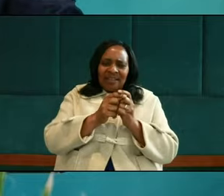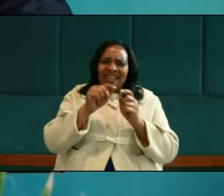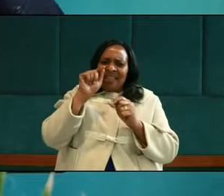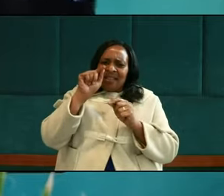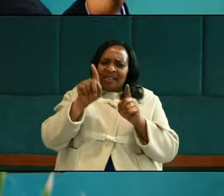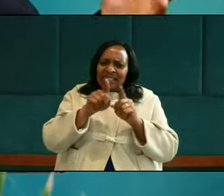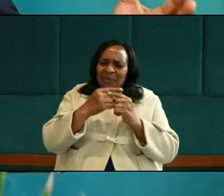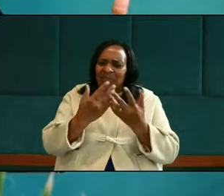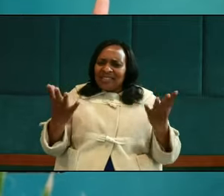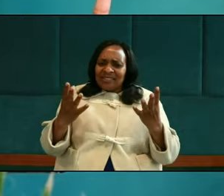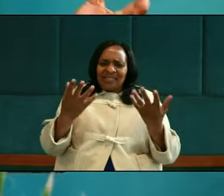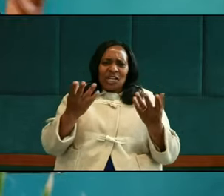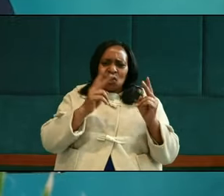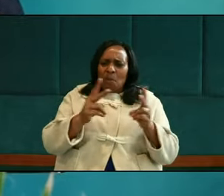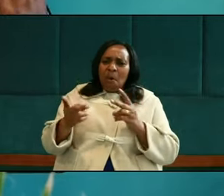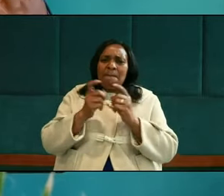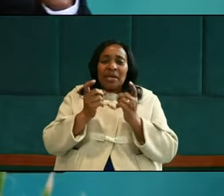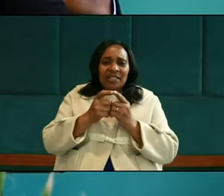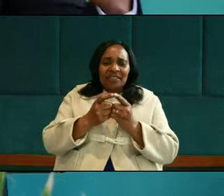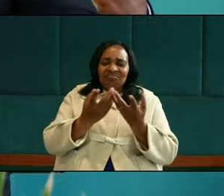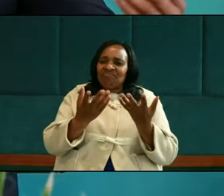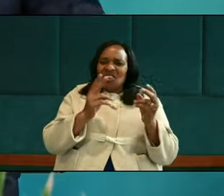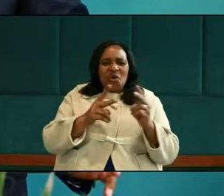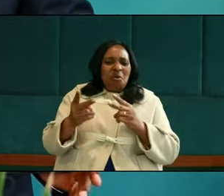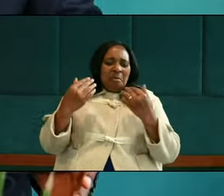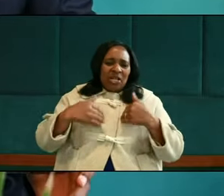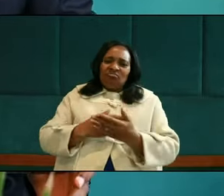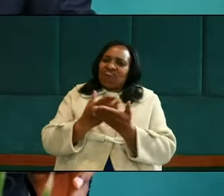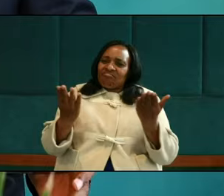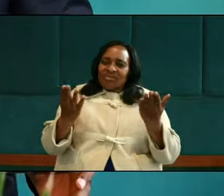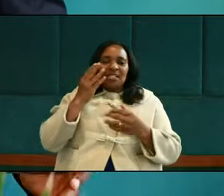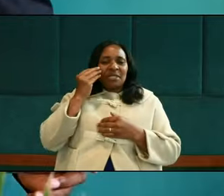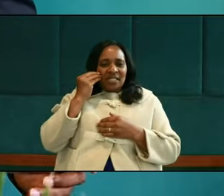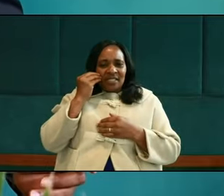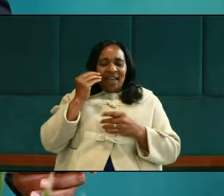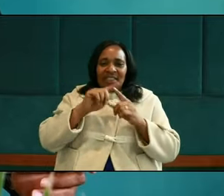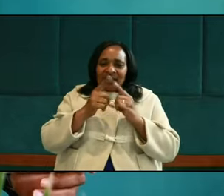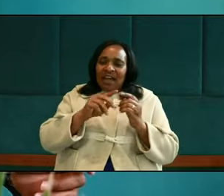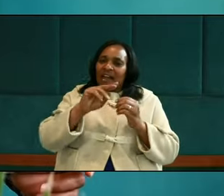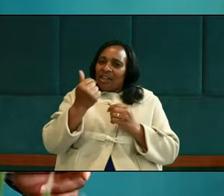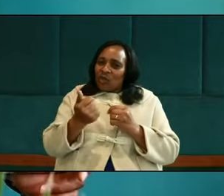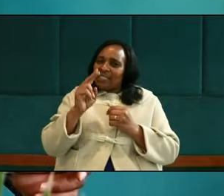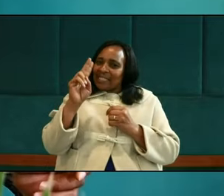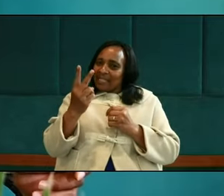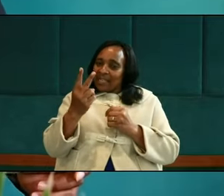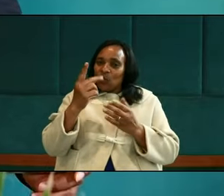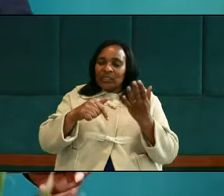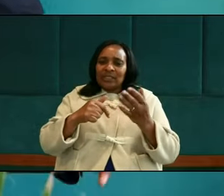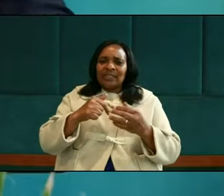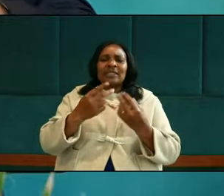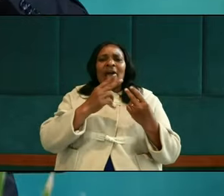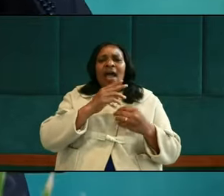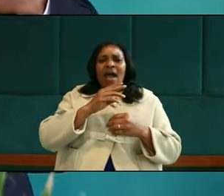a thing as natural pain, which is normal to the human experience. Then there is unnatural pain,